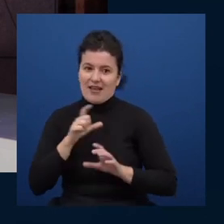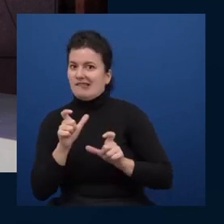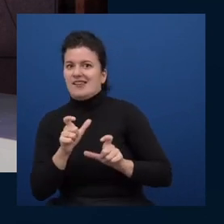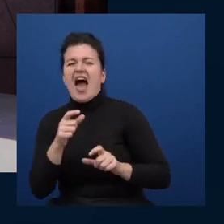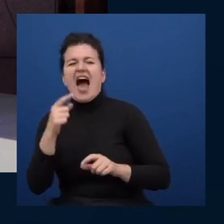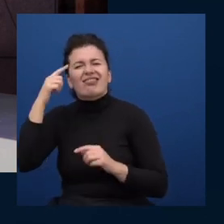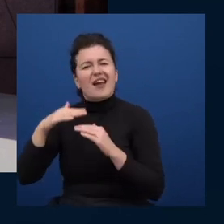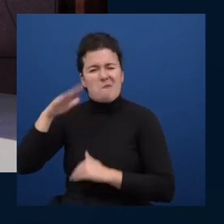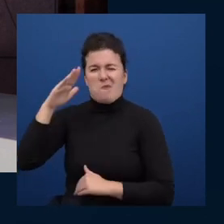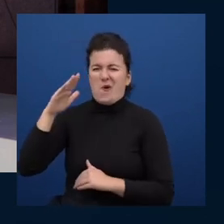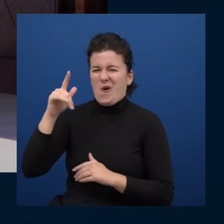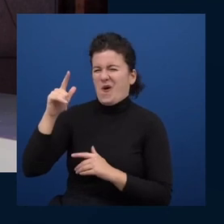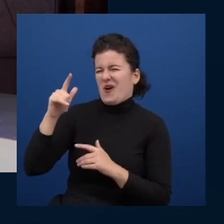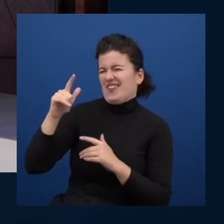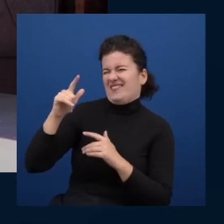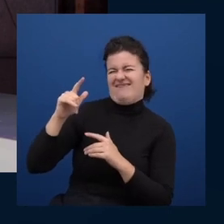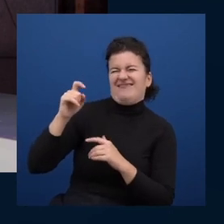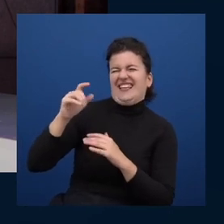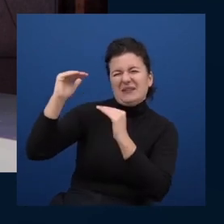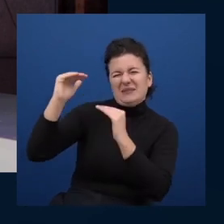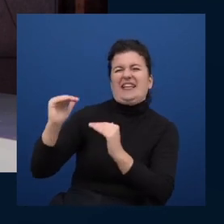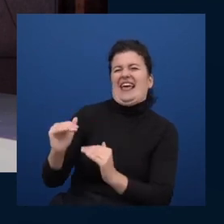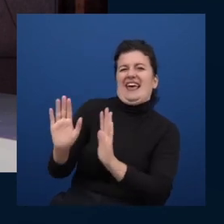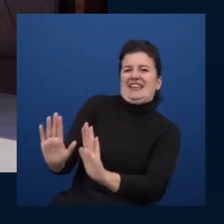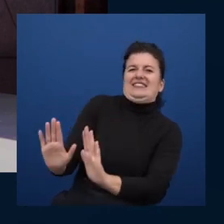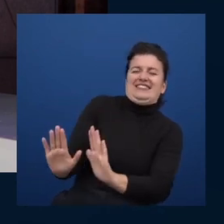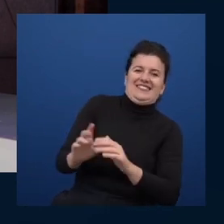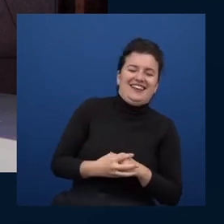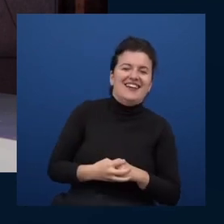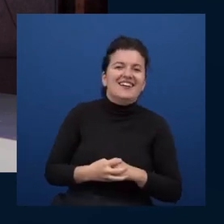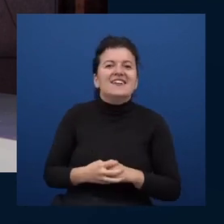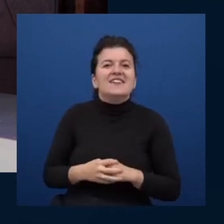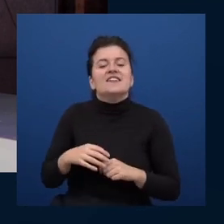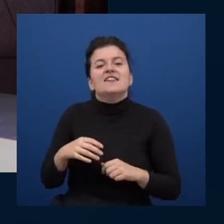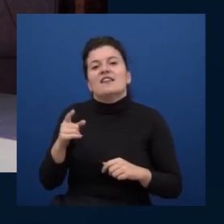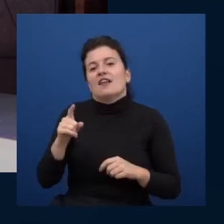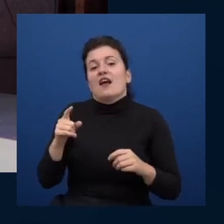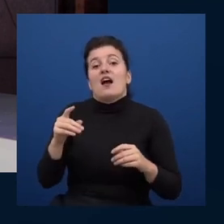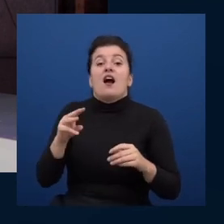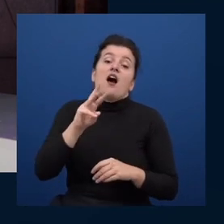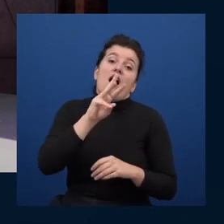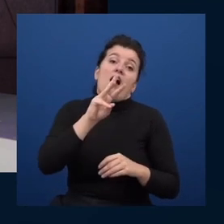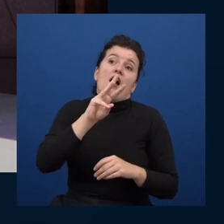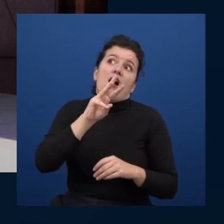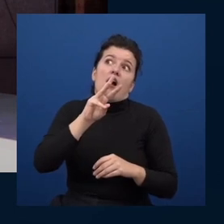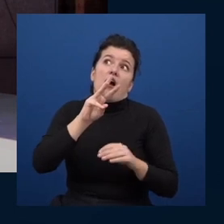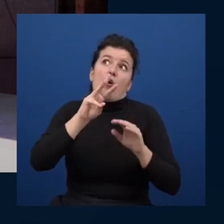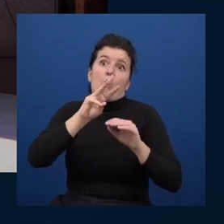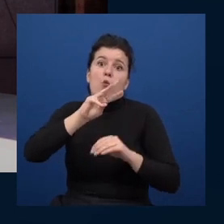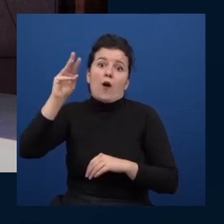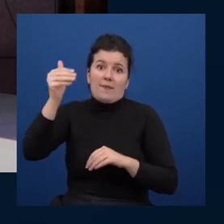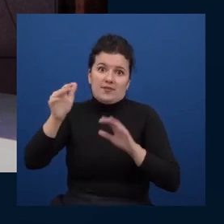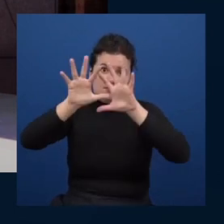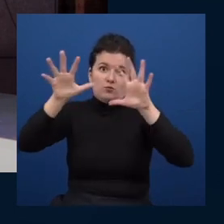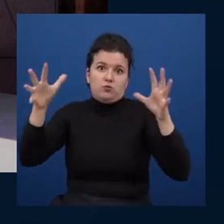necessary but i think about it in terms of um the right amount of security as a homeowner or as an apartment owner